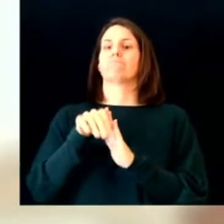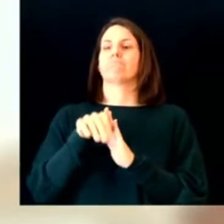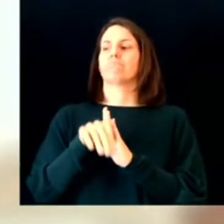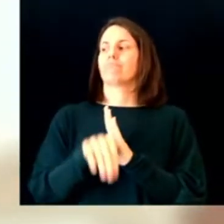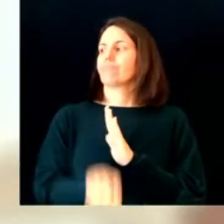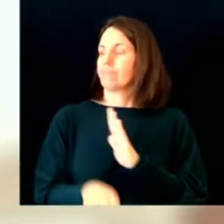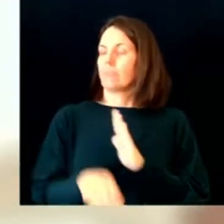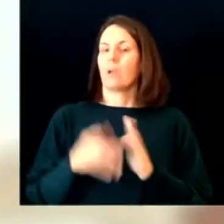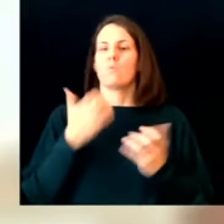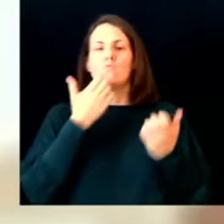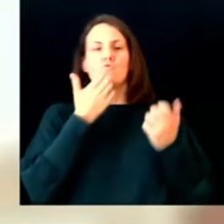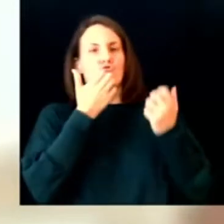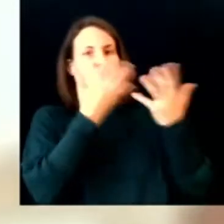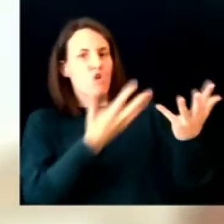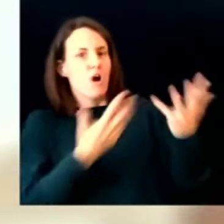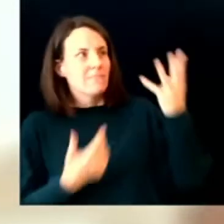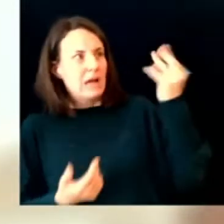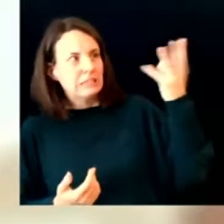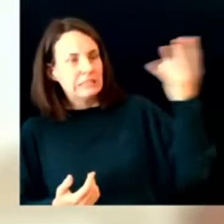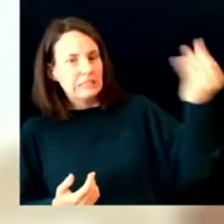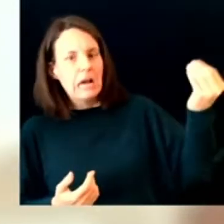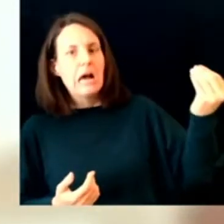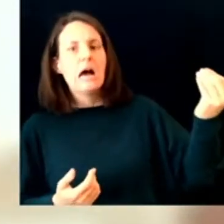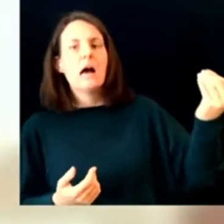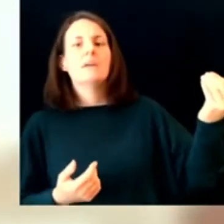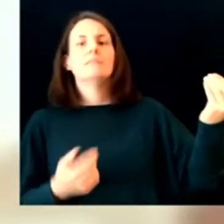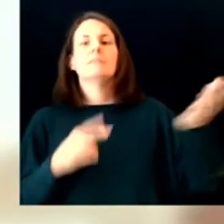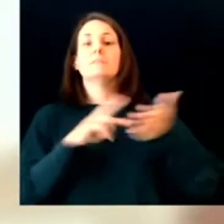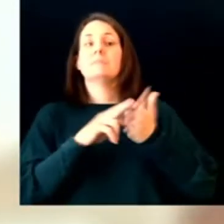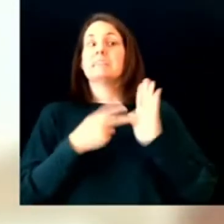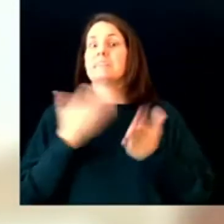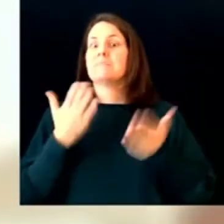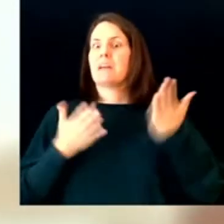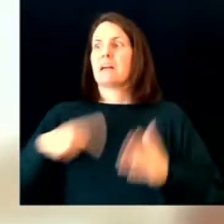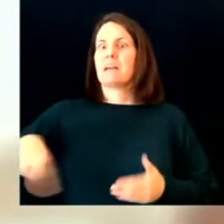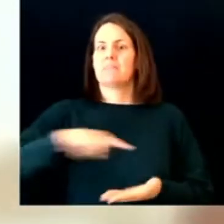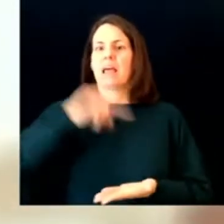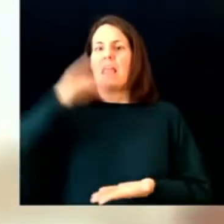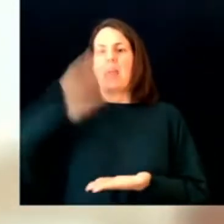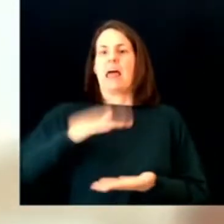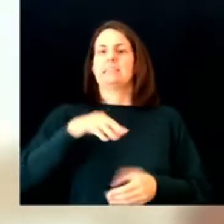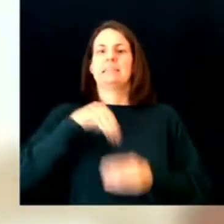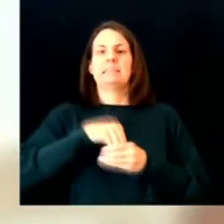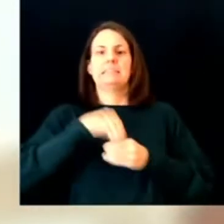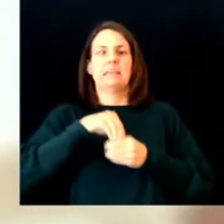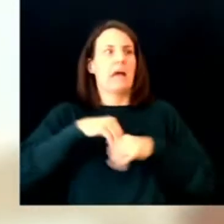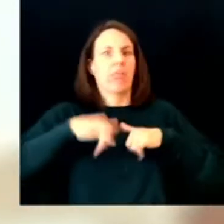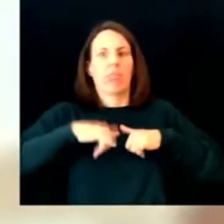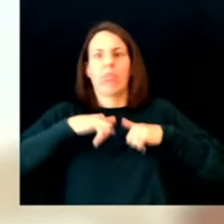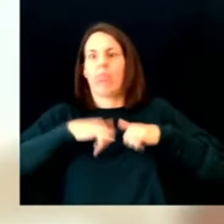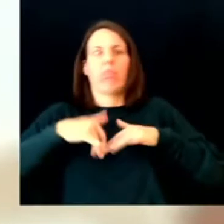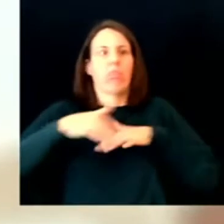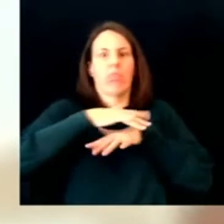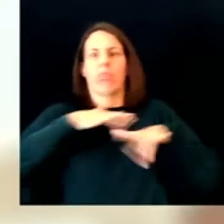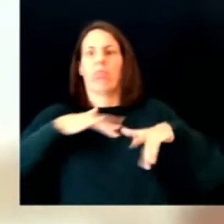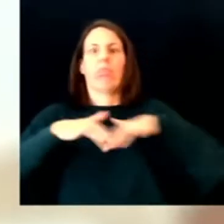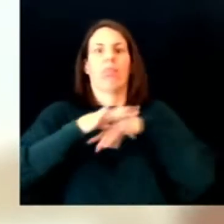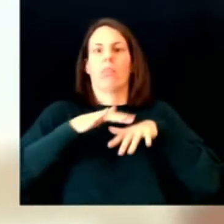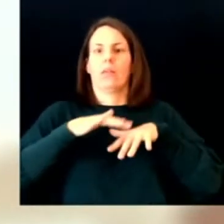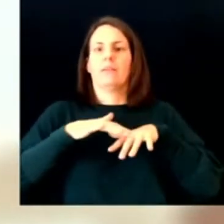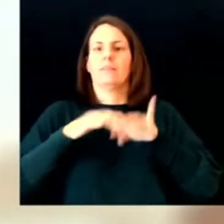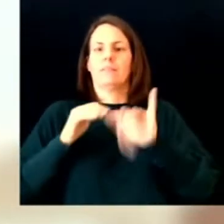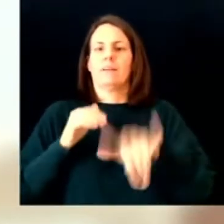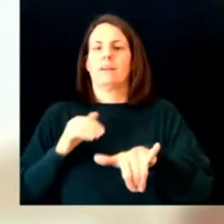what we were hoping would continue last summer when cases were at low levels of transmission. But I think we have to use